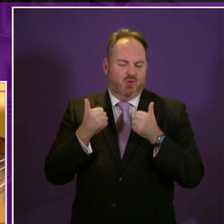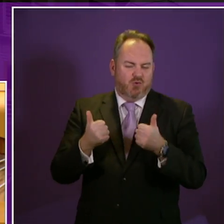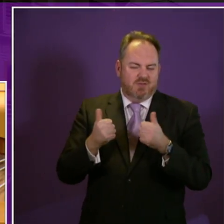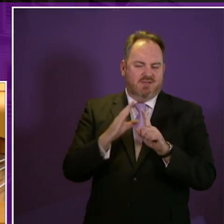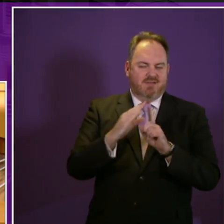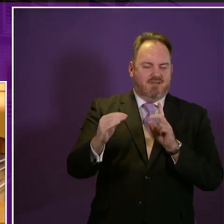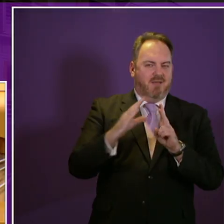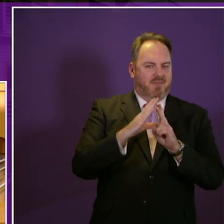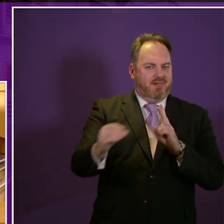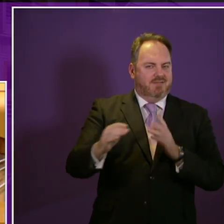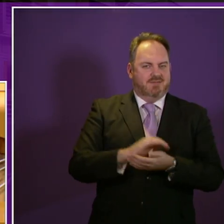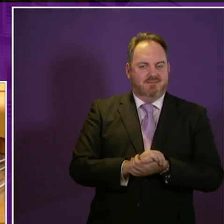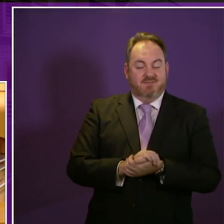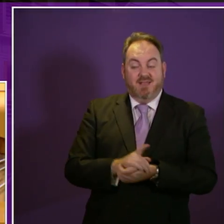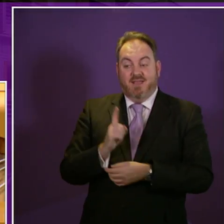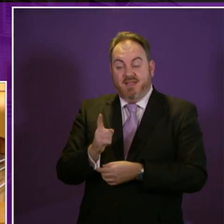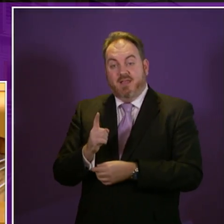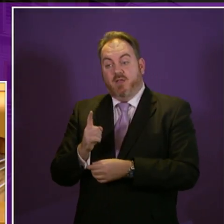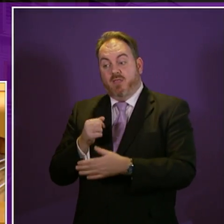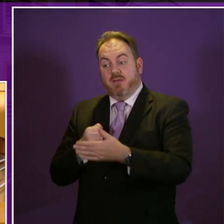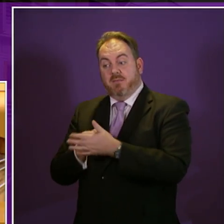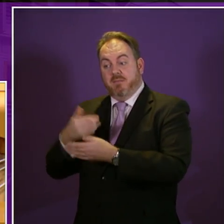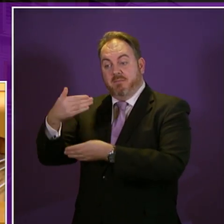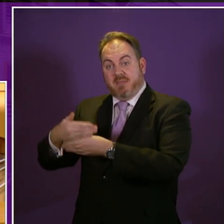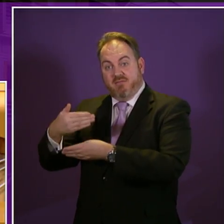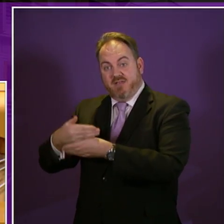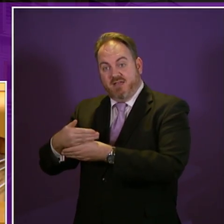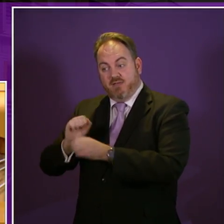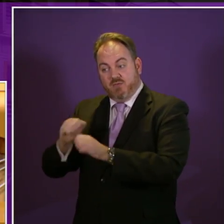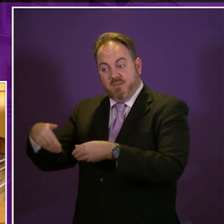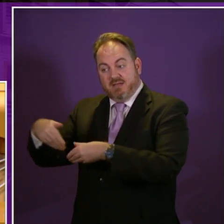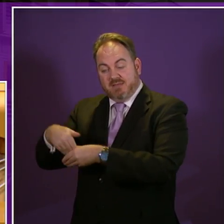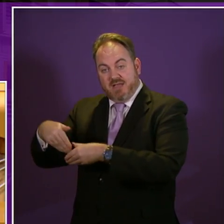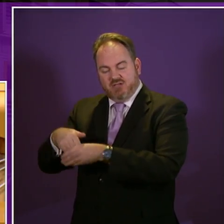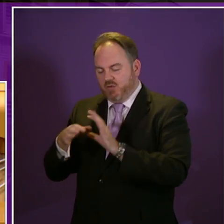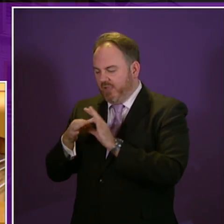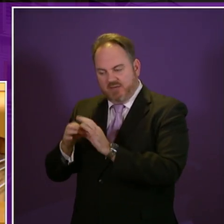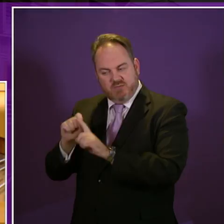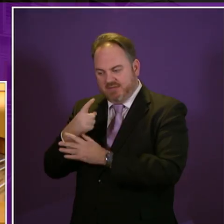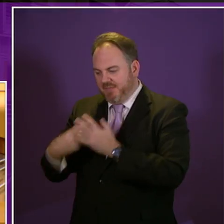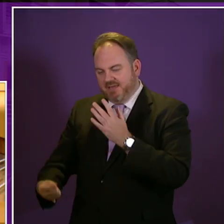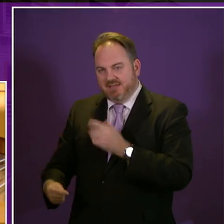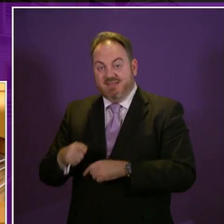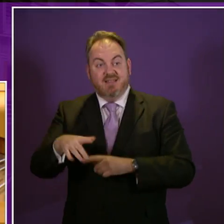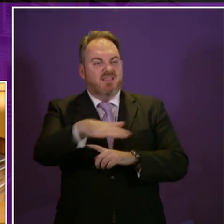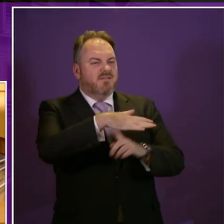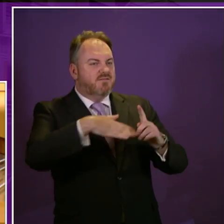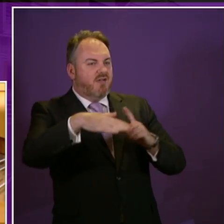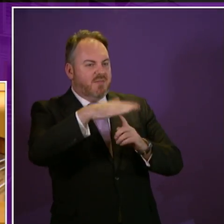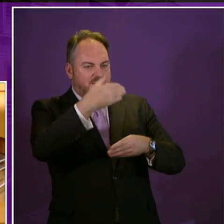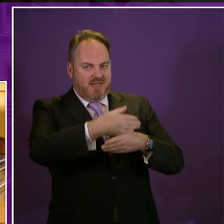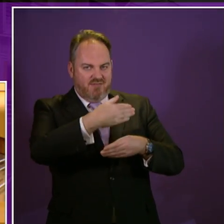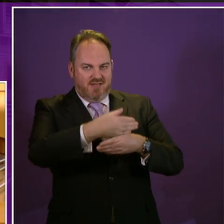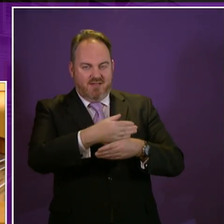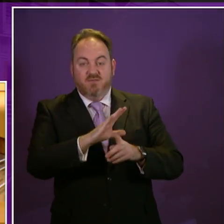based on the belief that the hurdle to participation is caused not by the disability, but the challenges of our environment. The